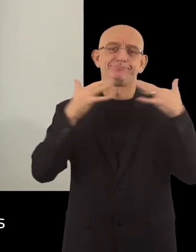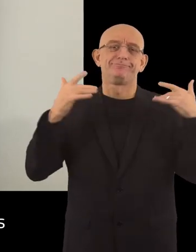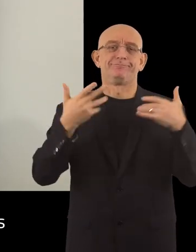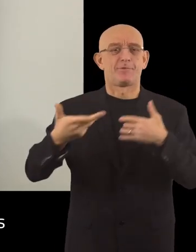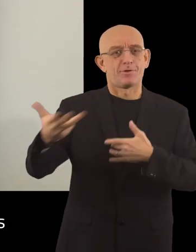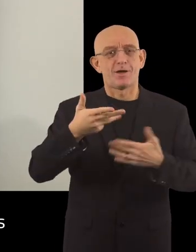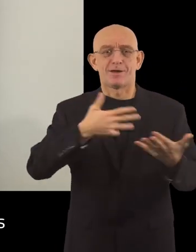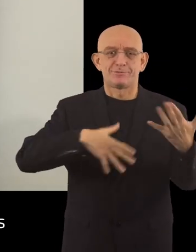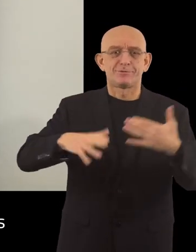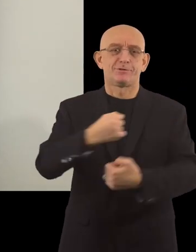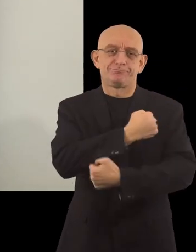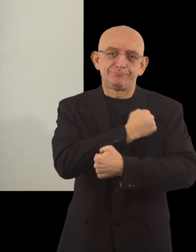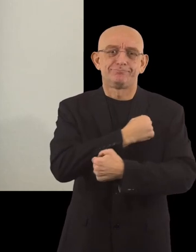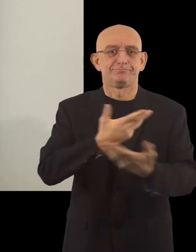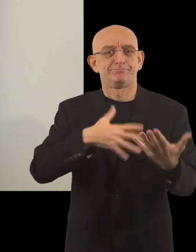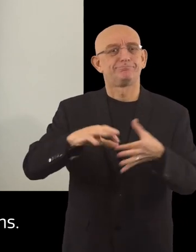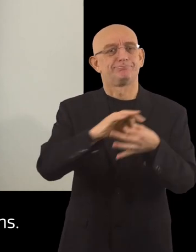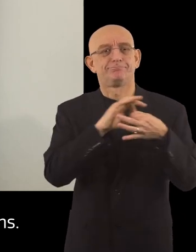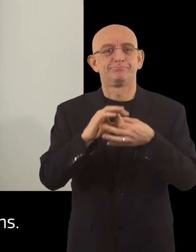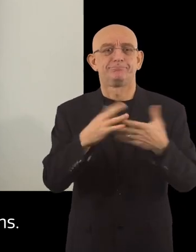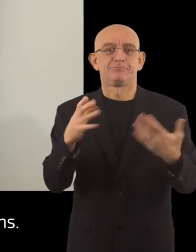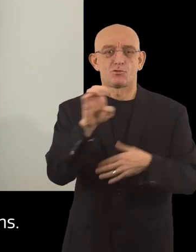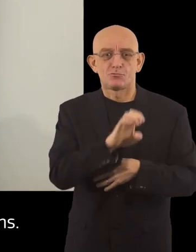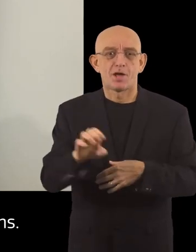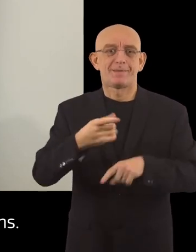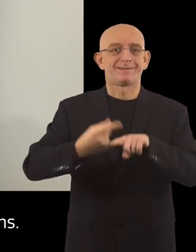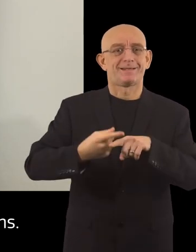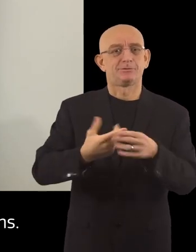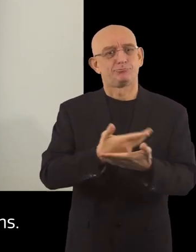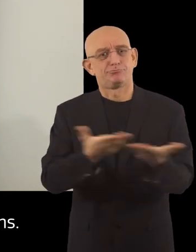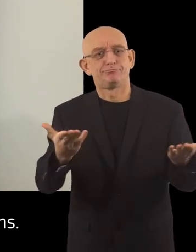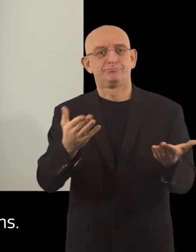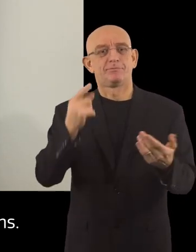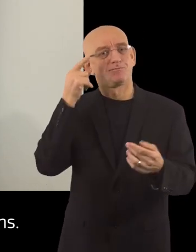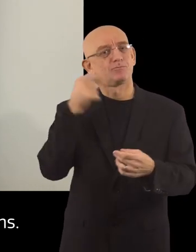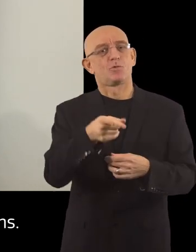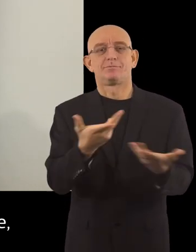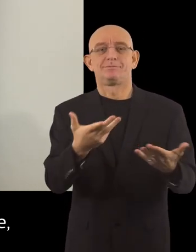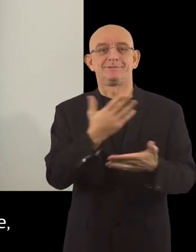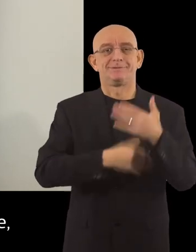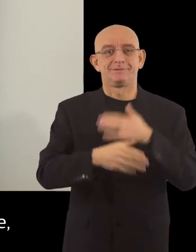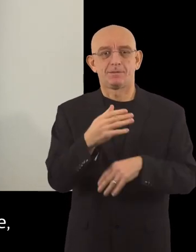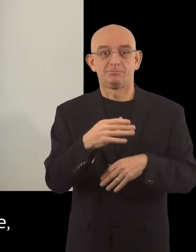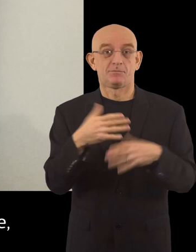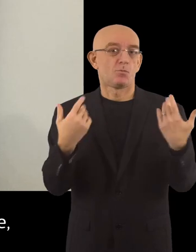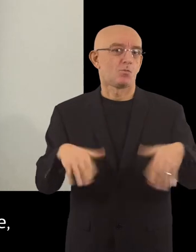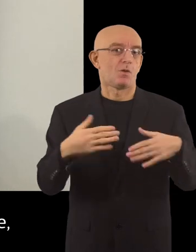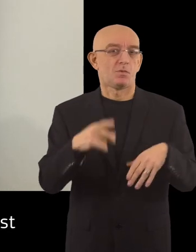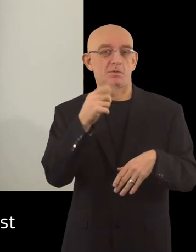is one of the friendliest towns in Europe and in Greece for disabled persons. Probably not